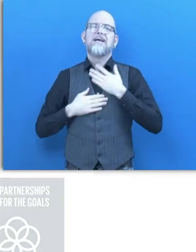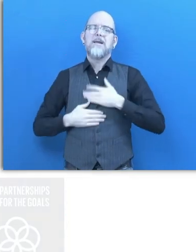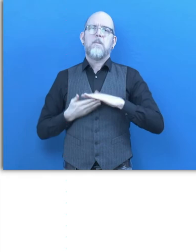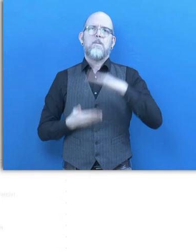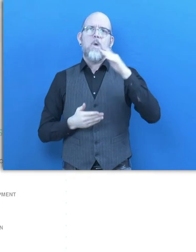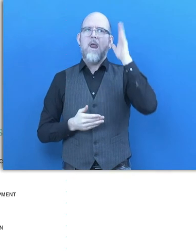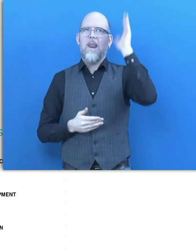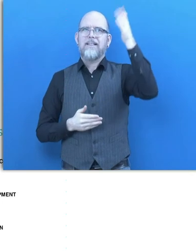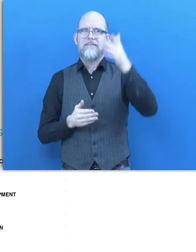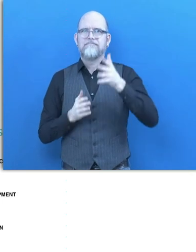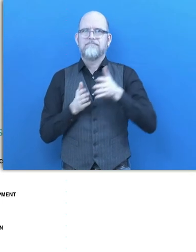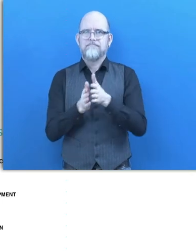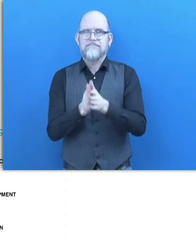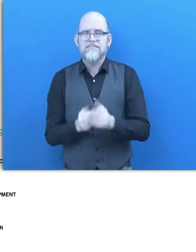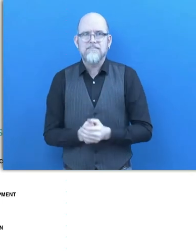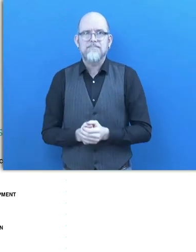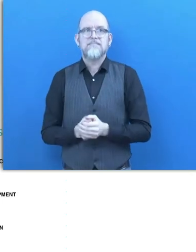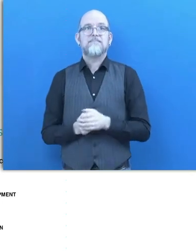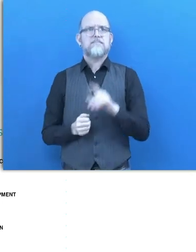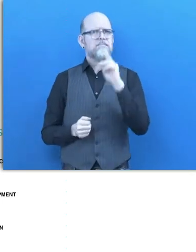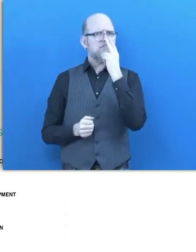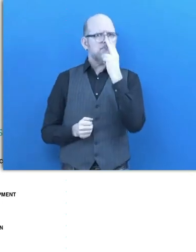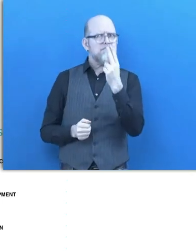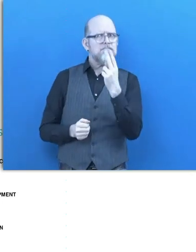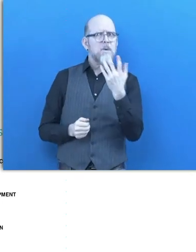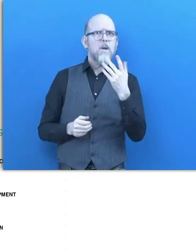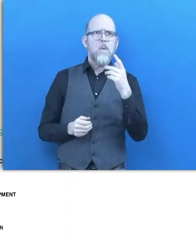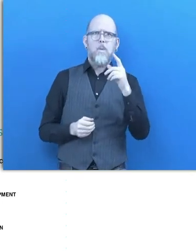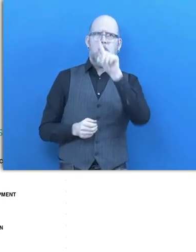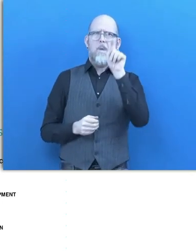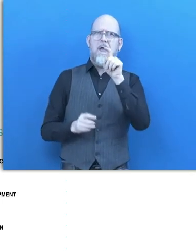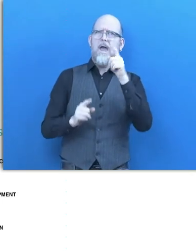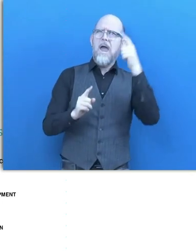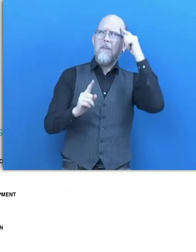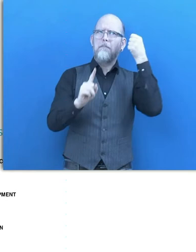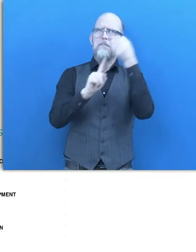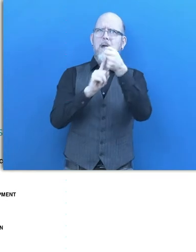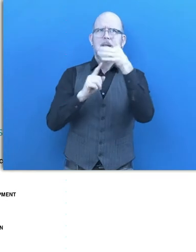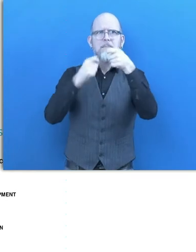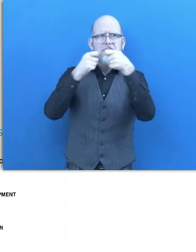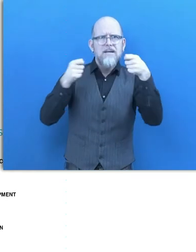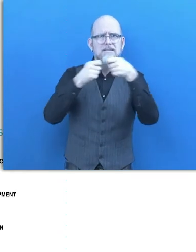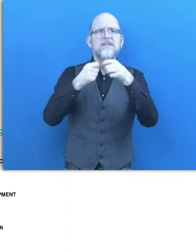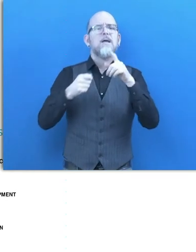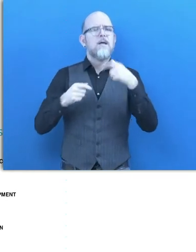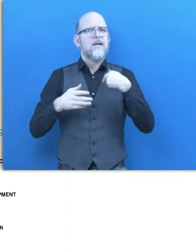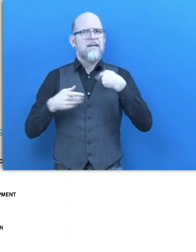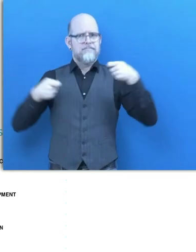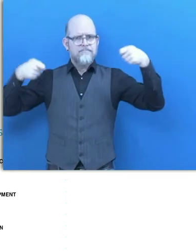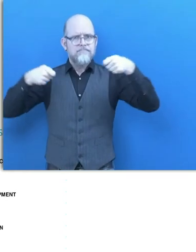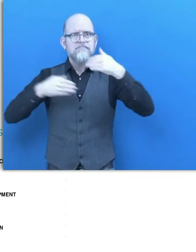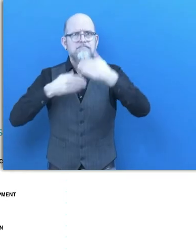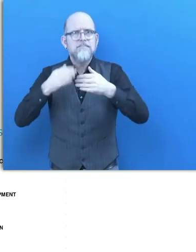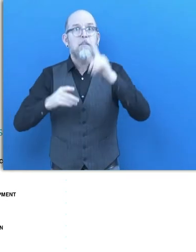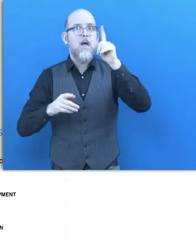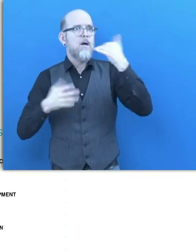time. Why do we measure impact? Why invest a lot and a lot is invested in us and we deem